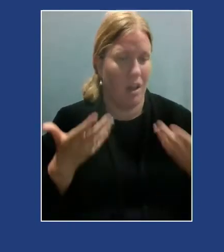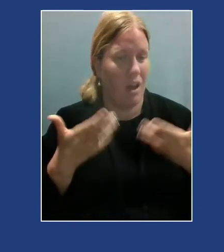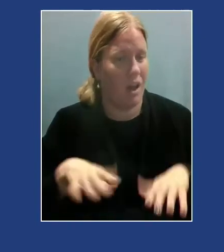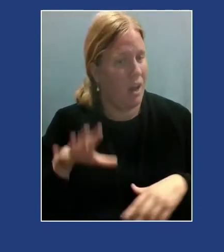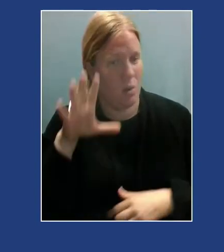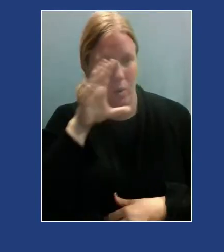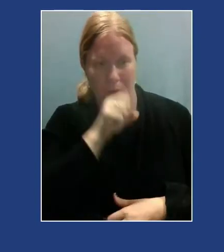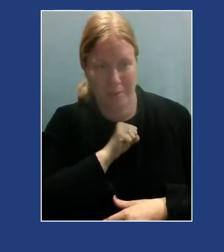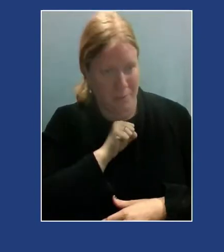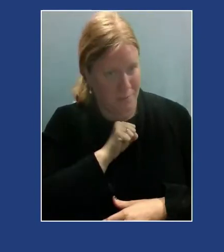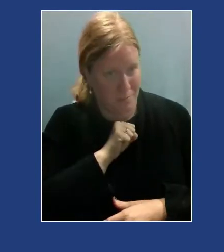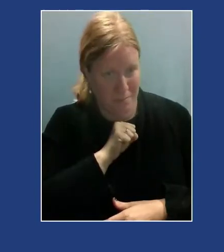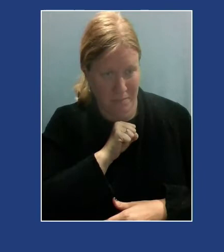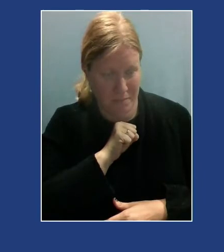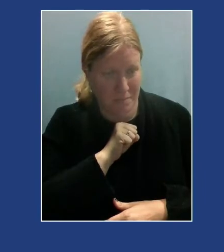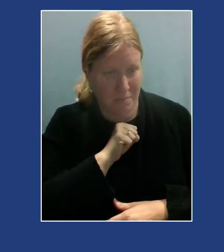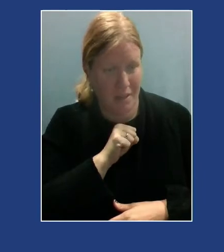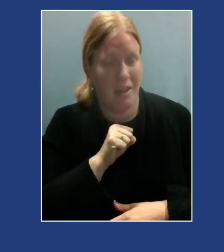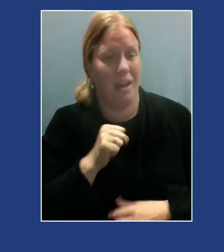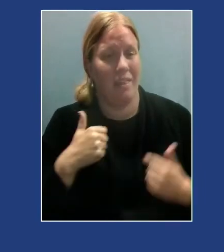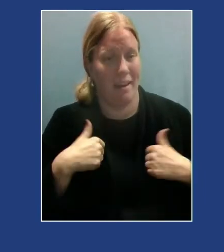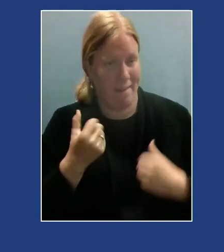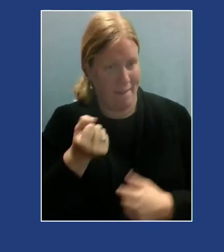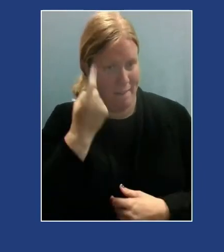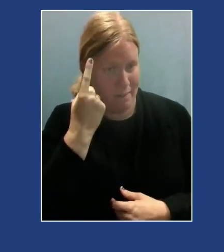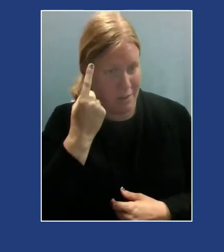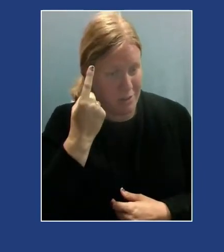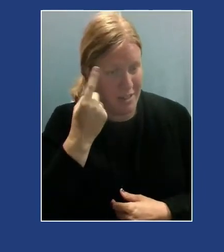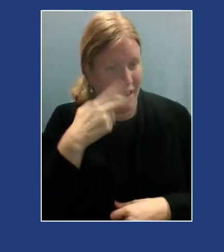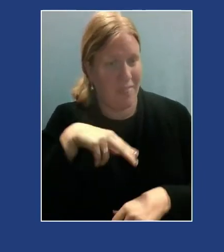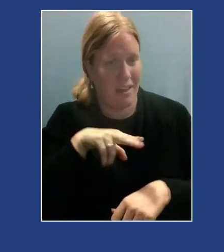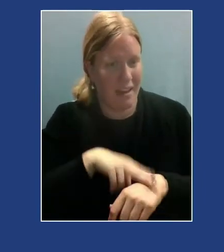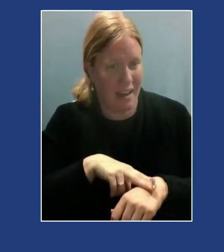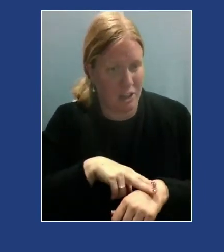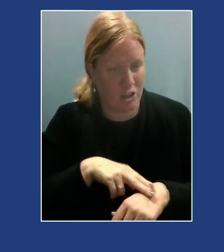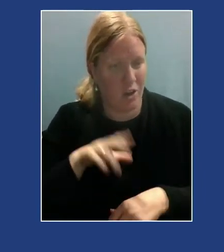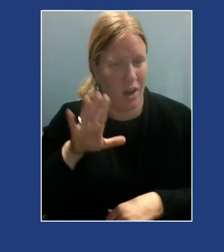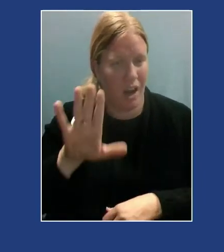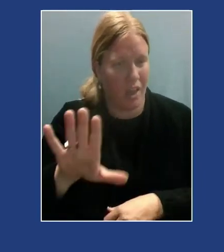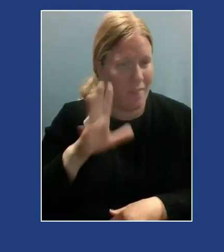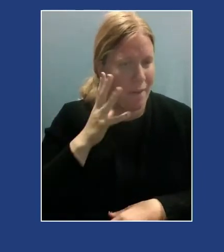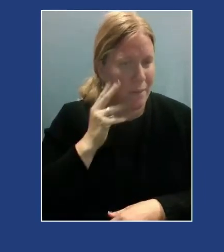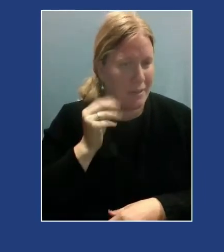that I understand the nature and the nuance of their experience.